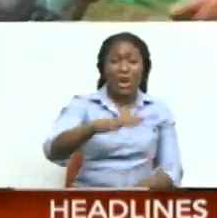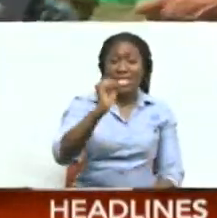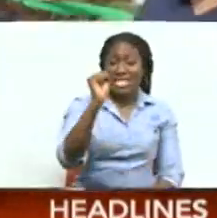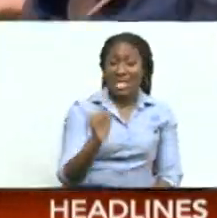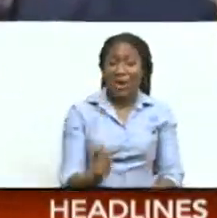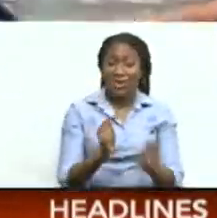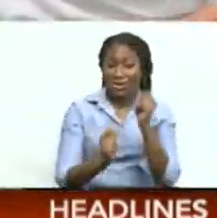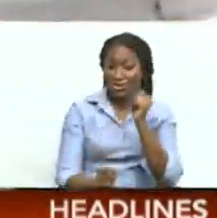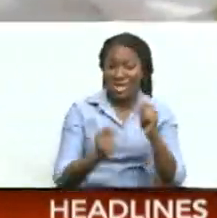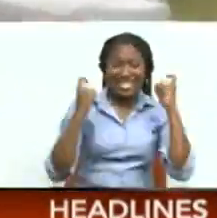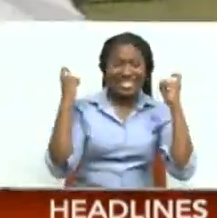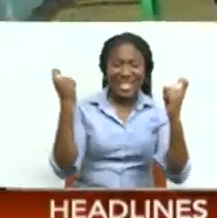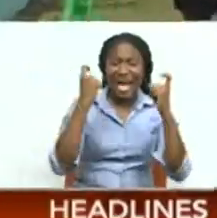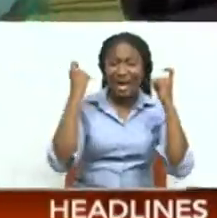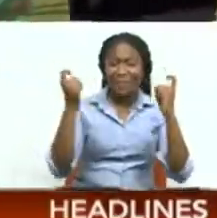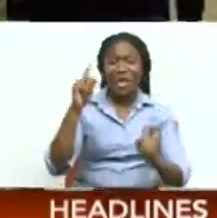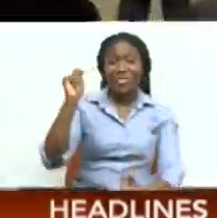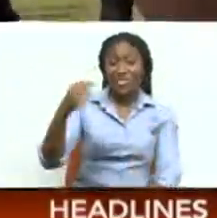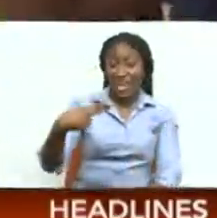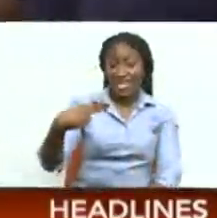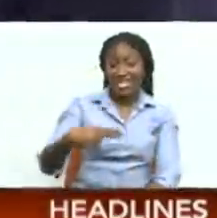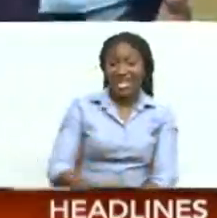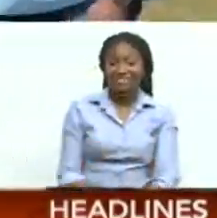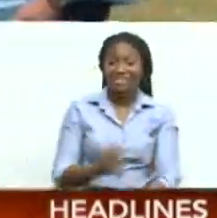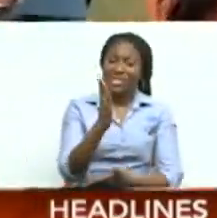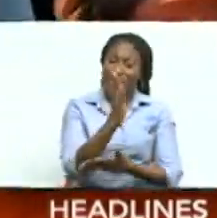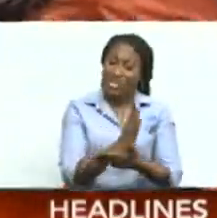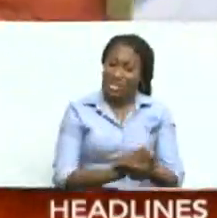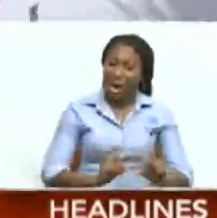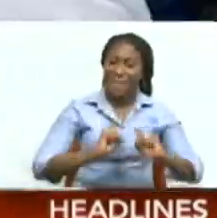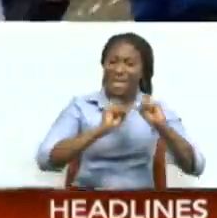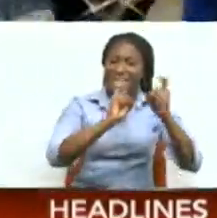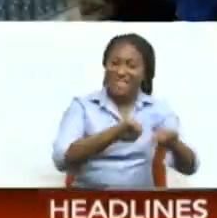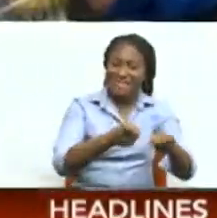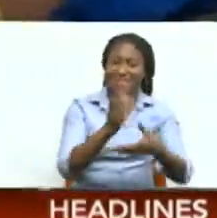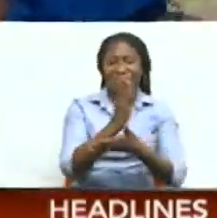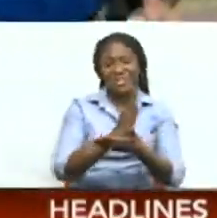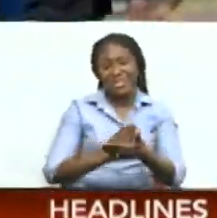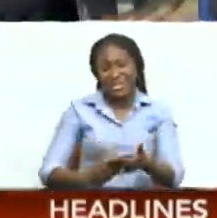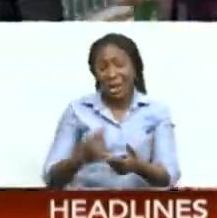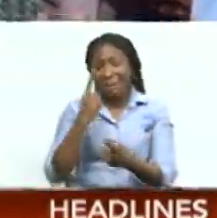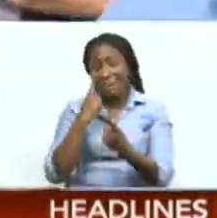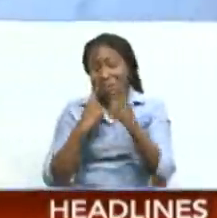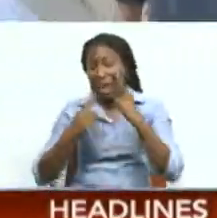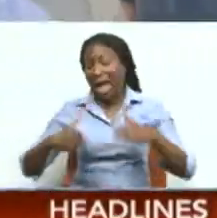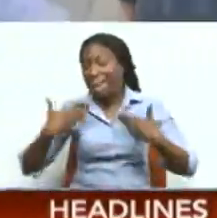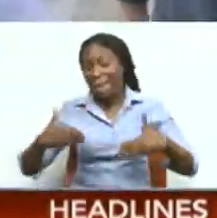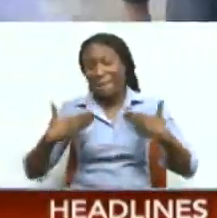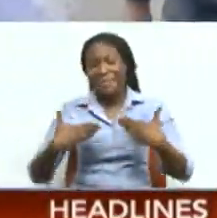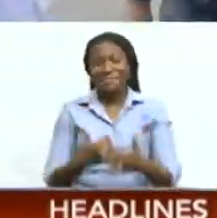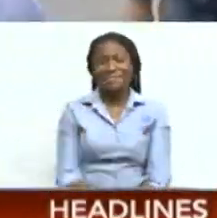celebrated on Thursday, some with gifts, others with tears of happiness.